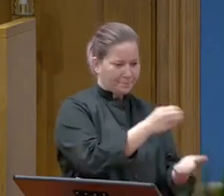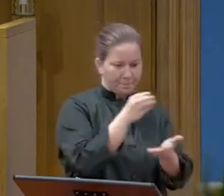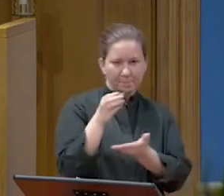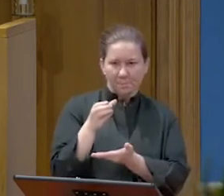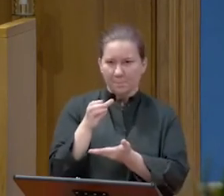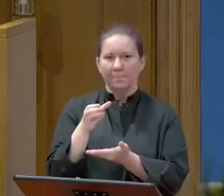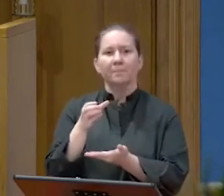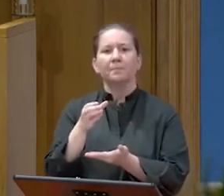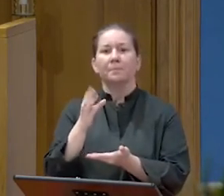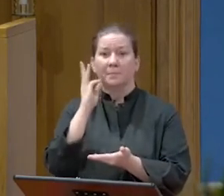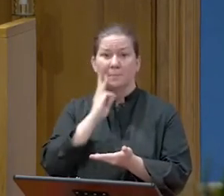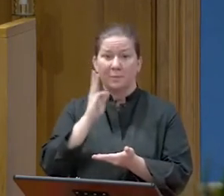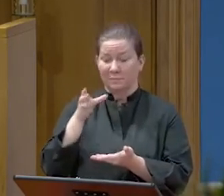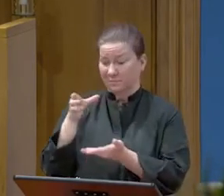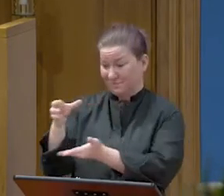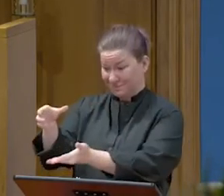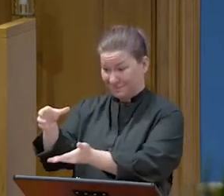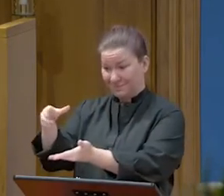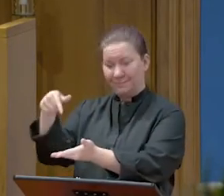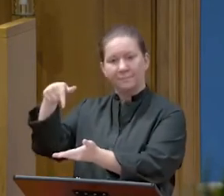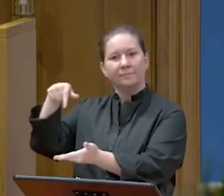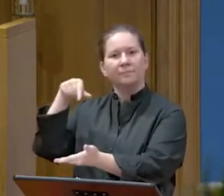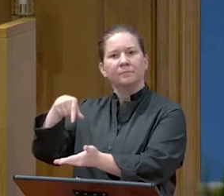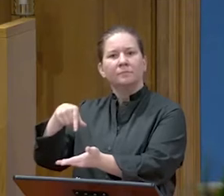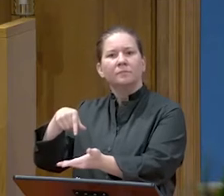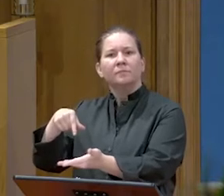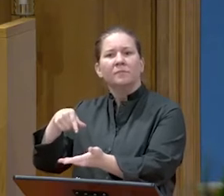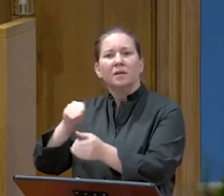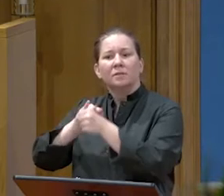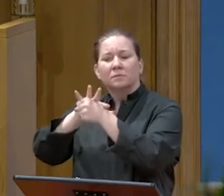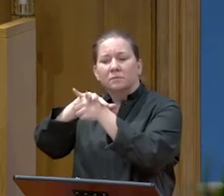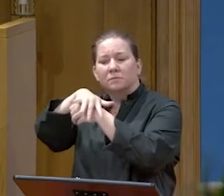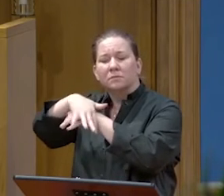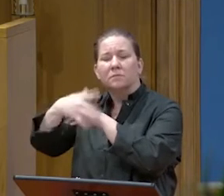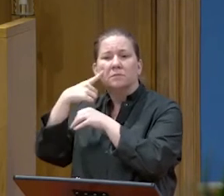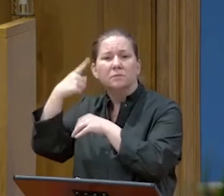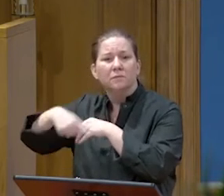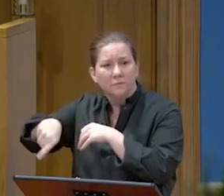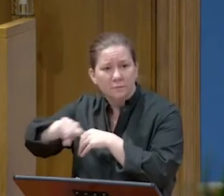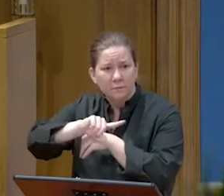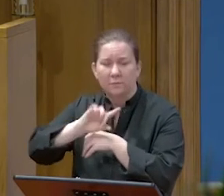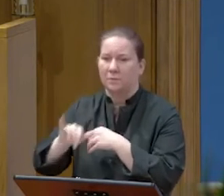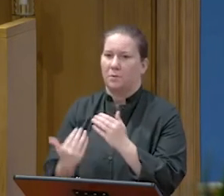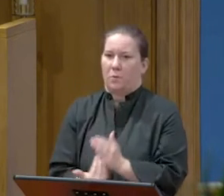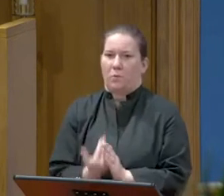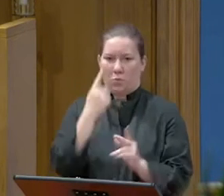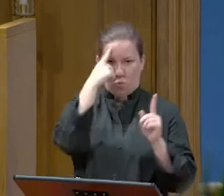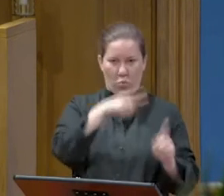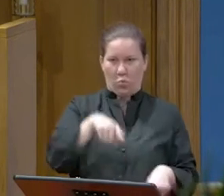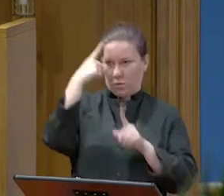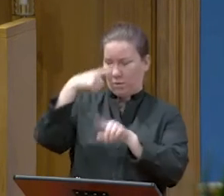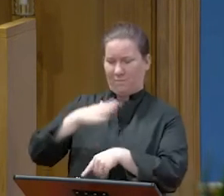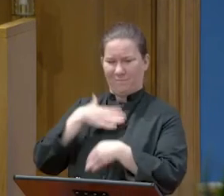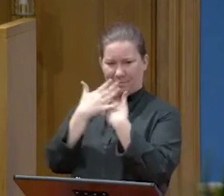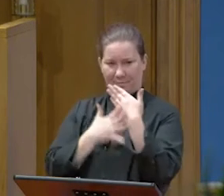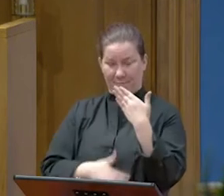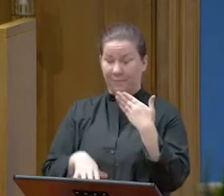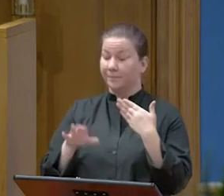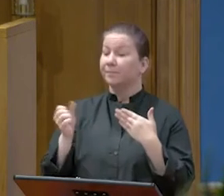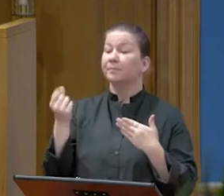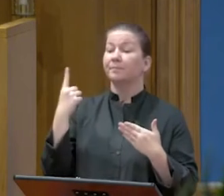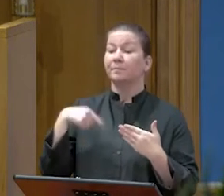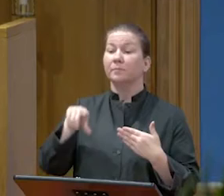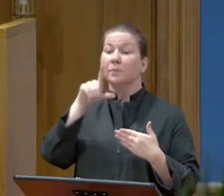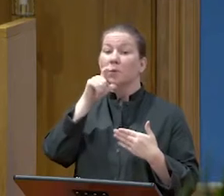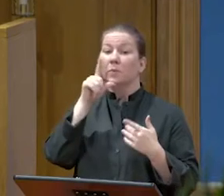saying, This cup that is poured out for you is the new covenant in my blood. But see, the one who betrays